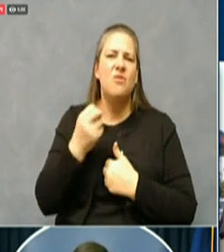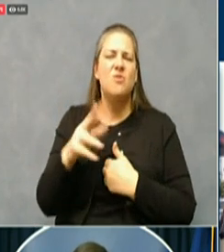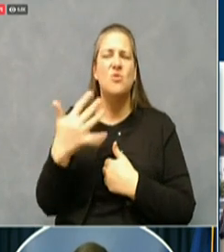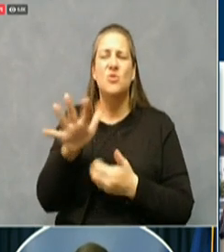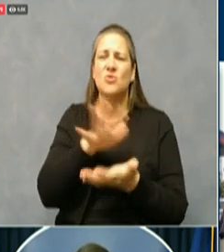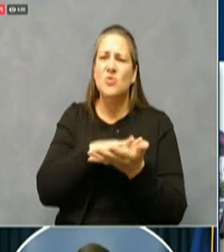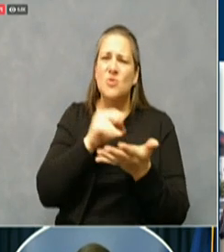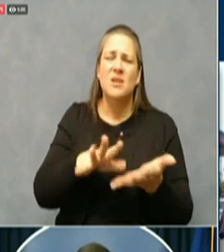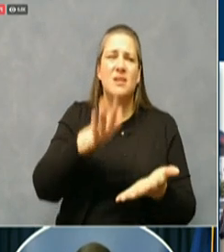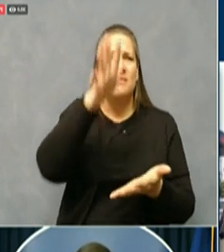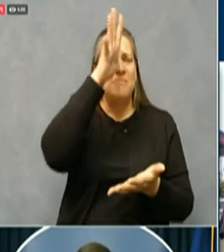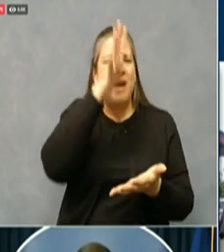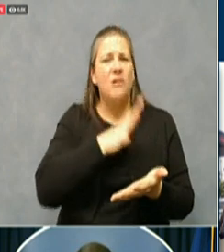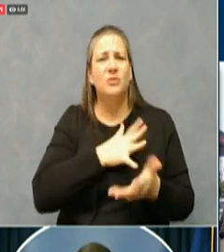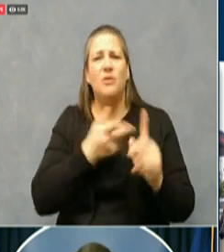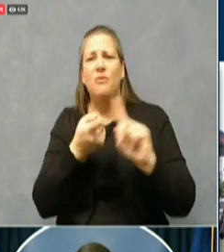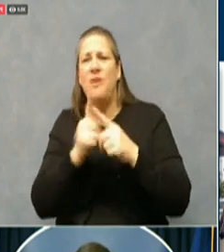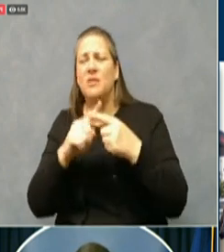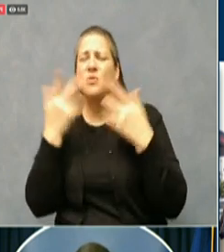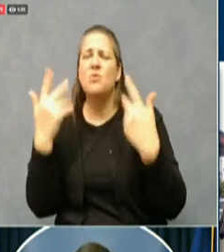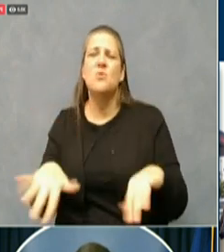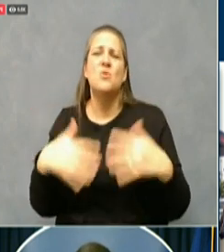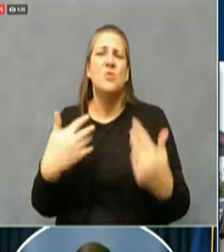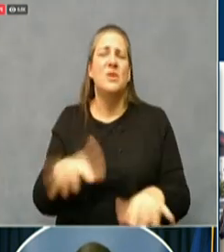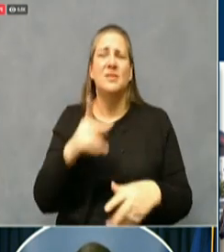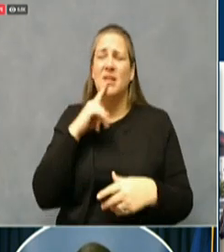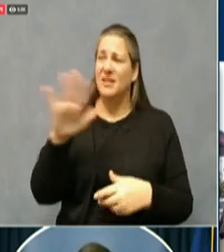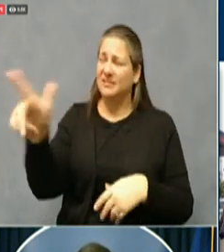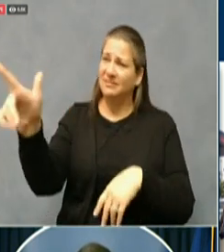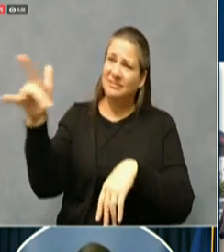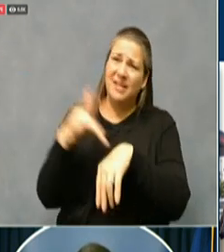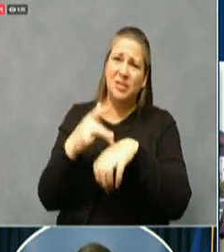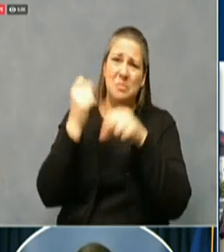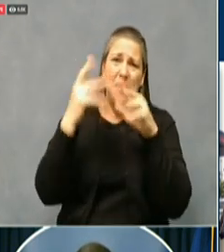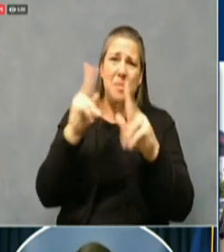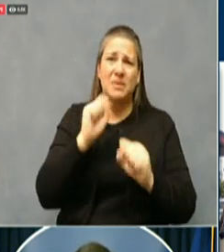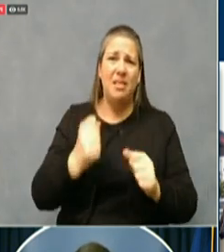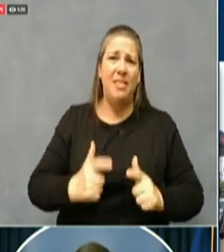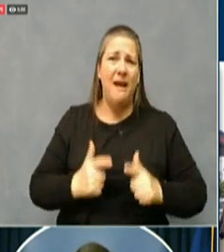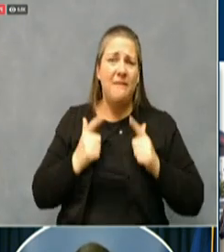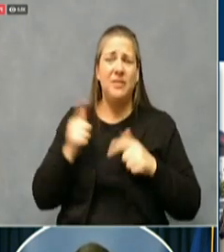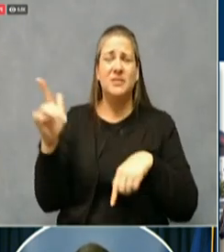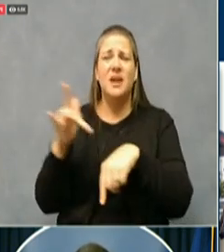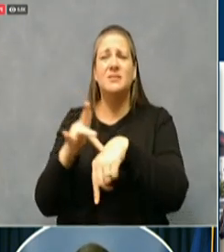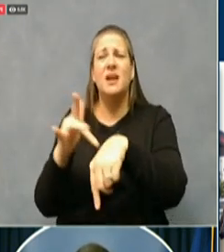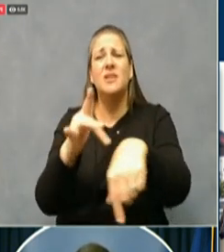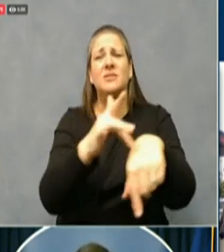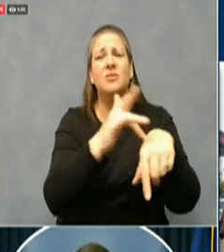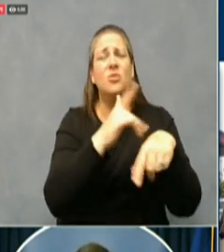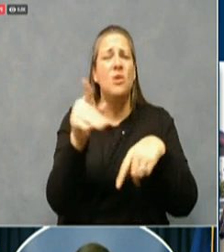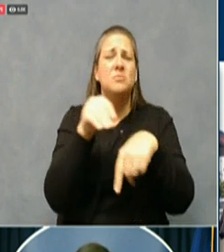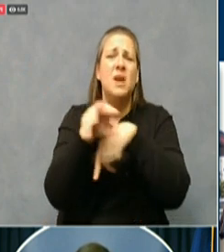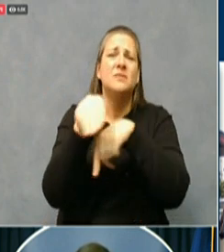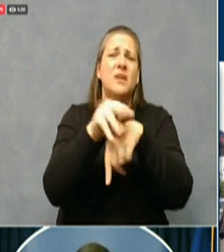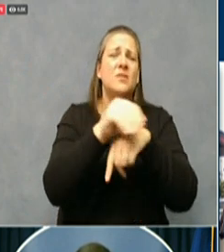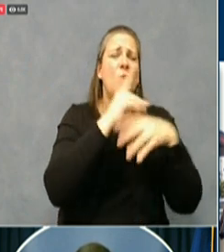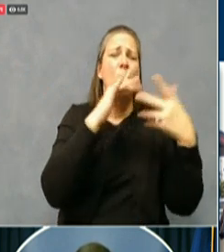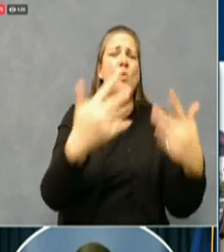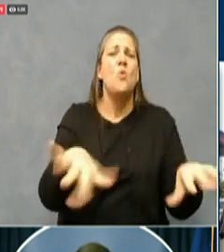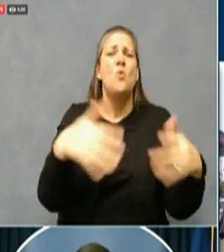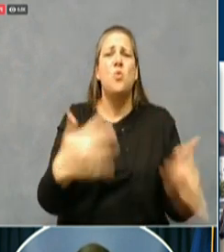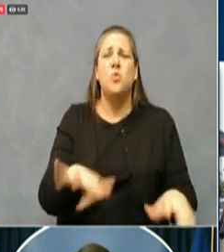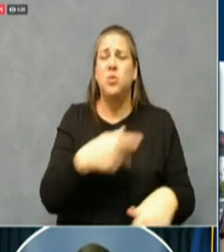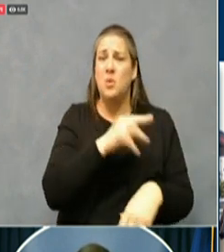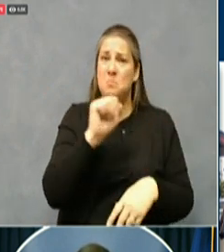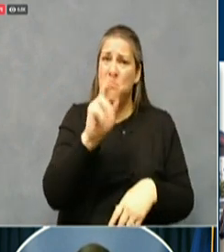and more highlighted how many lives she touched during her time on Earth. When we spoke to Mark, he stated he can't speak to what people should or